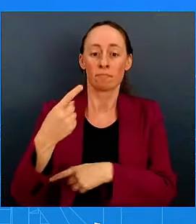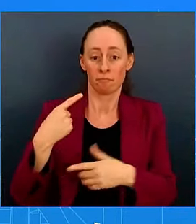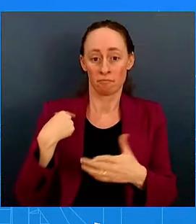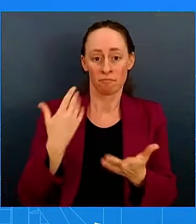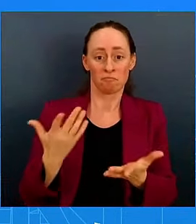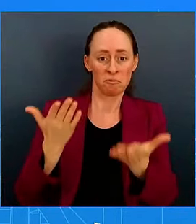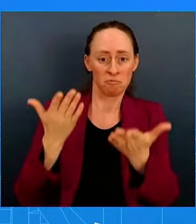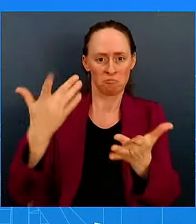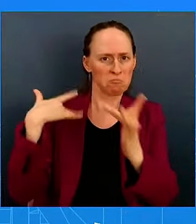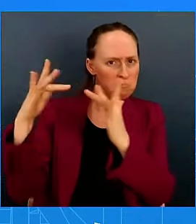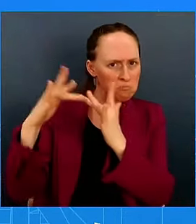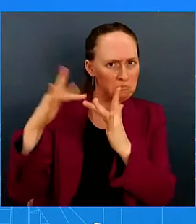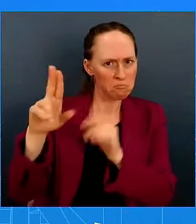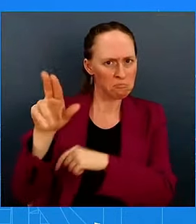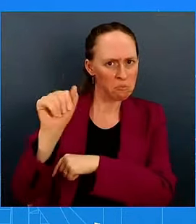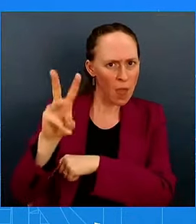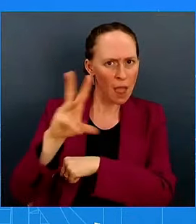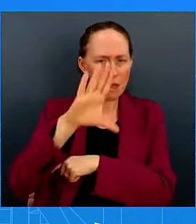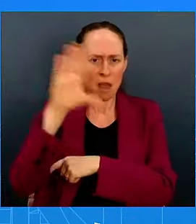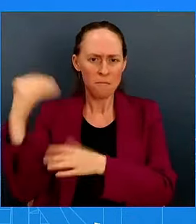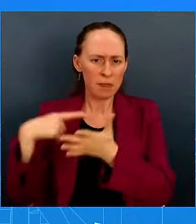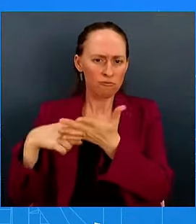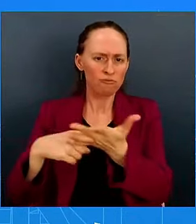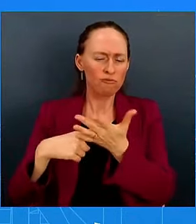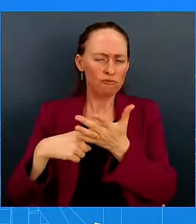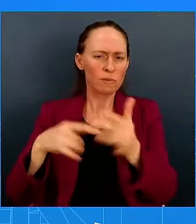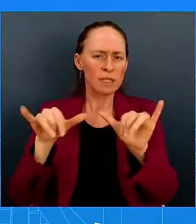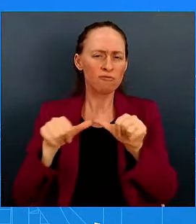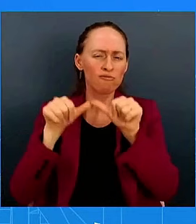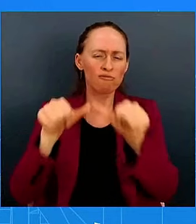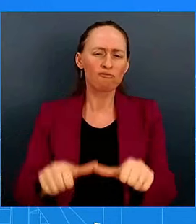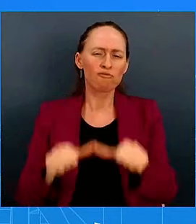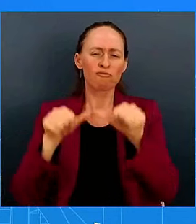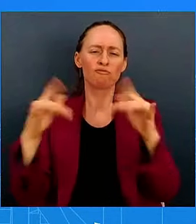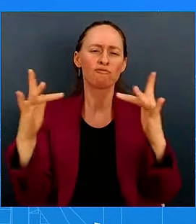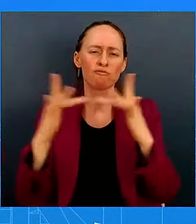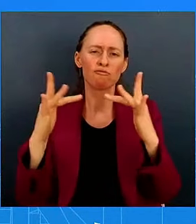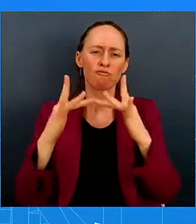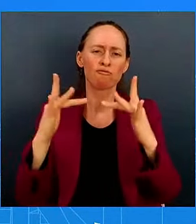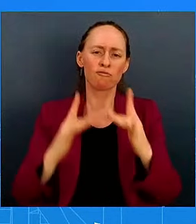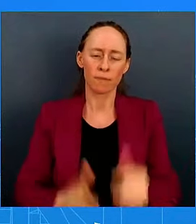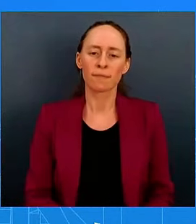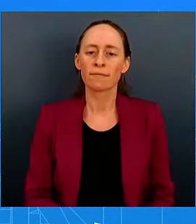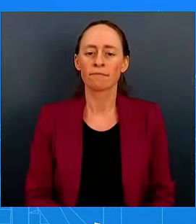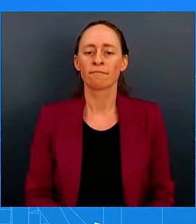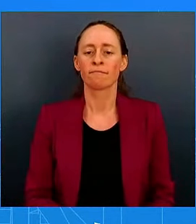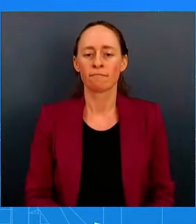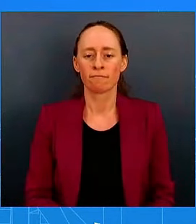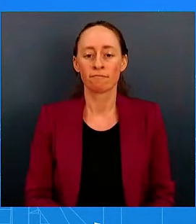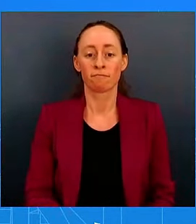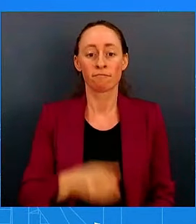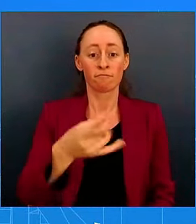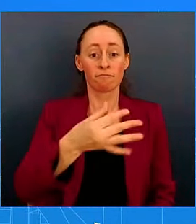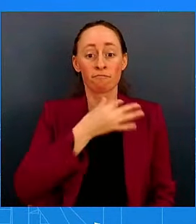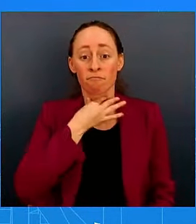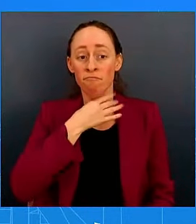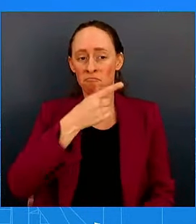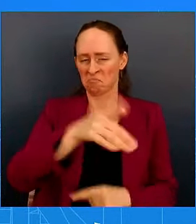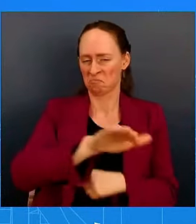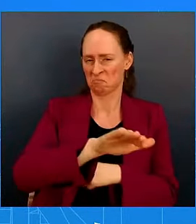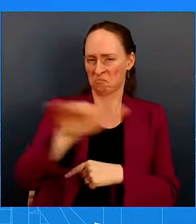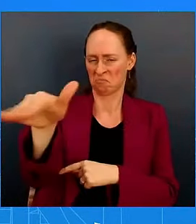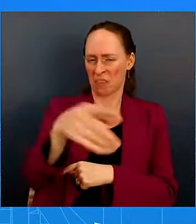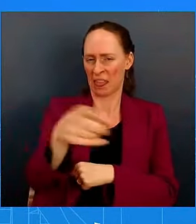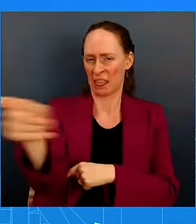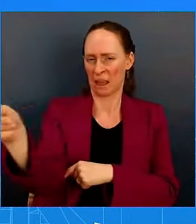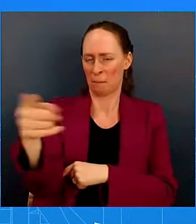as we are often. And so certainly I would direct you to the parties involved here. But collective bargaining is something that the President